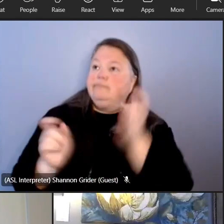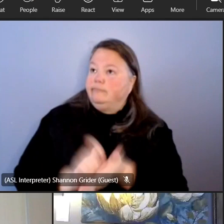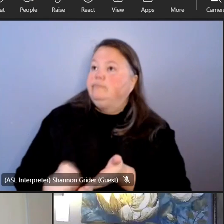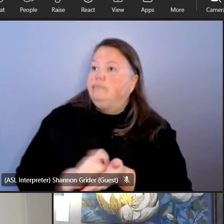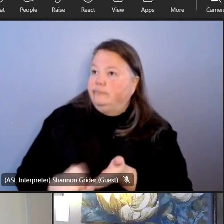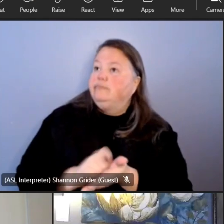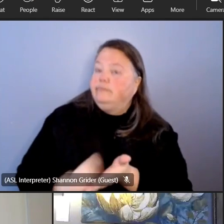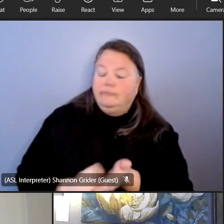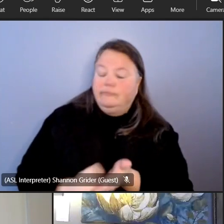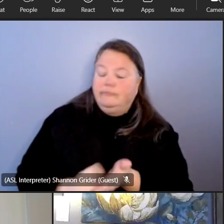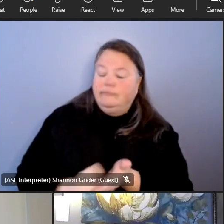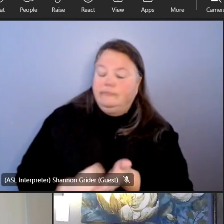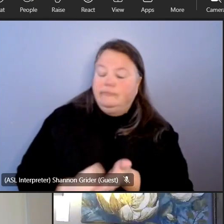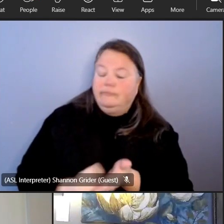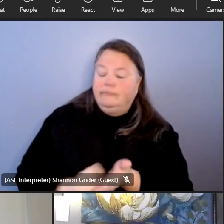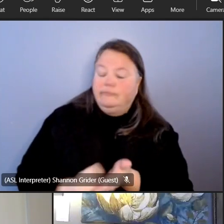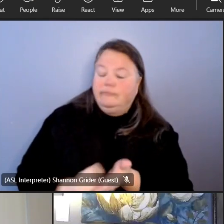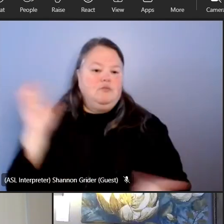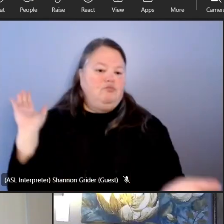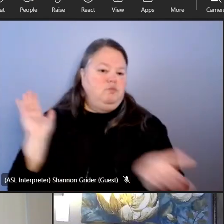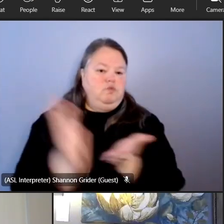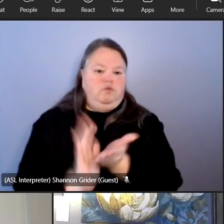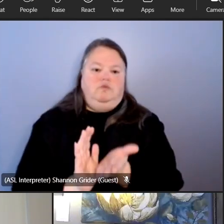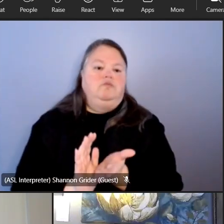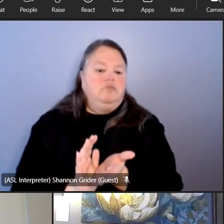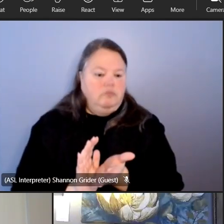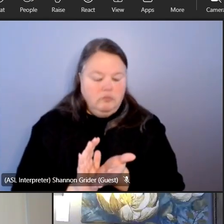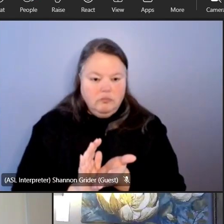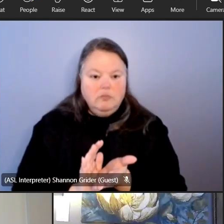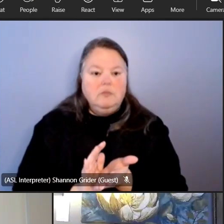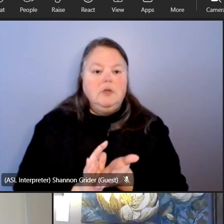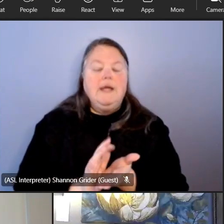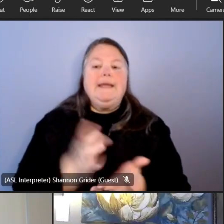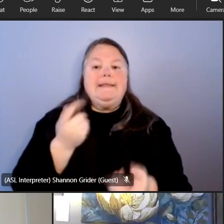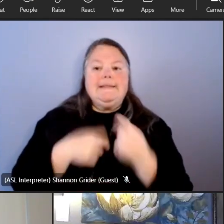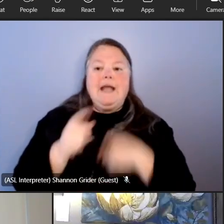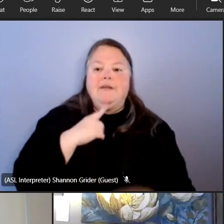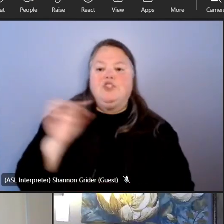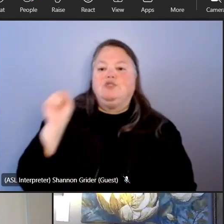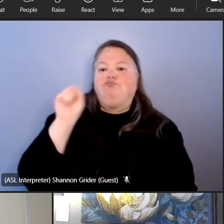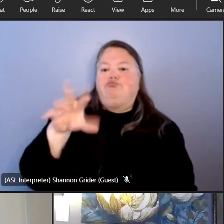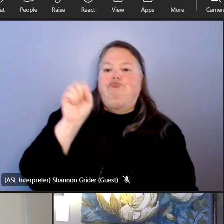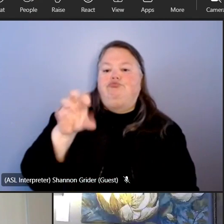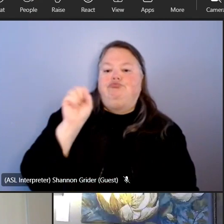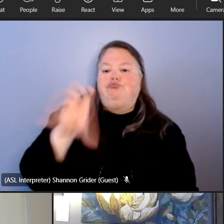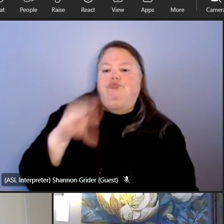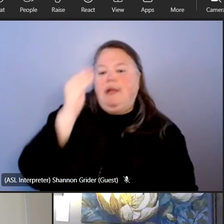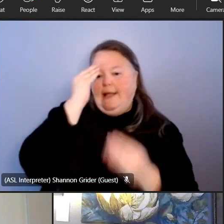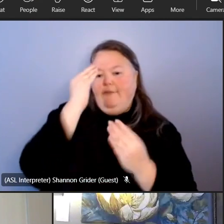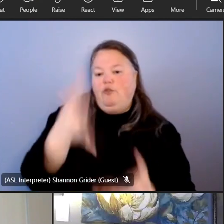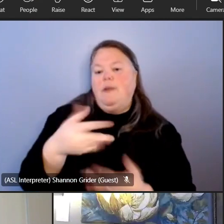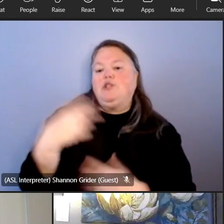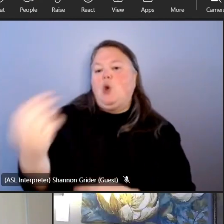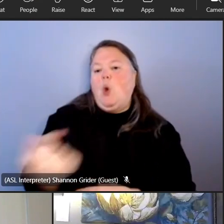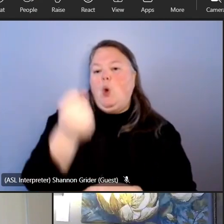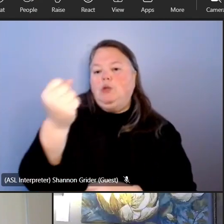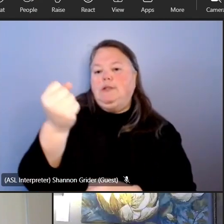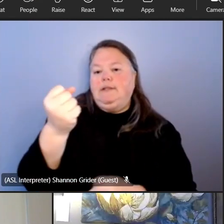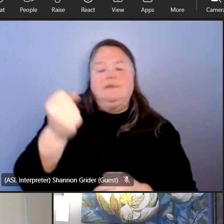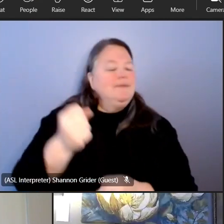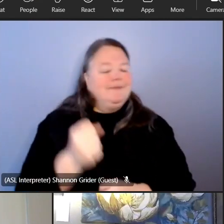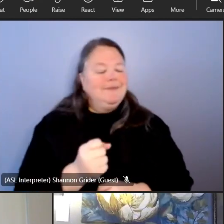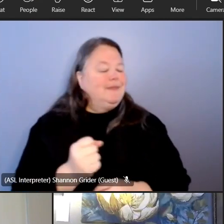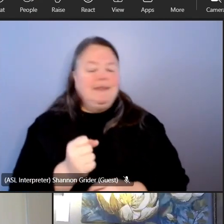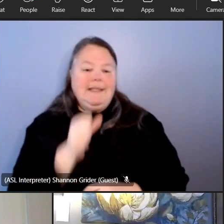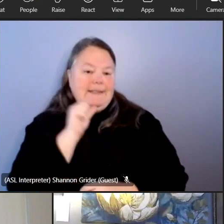that kind of you know here's the information now hold it and then we'll try to use it it just it